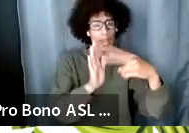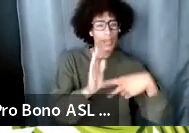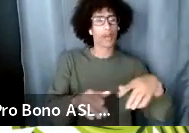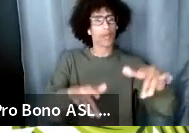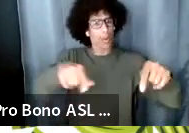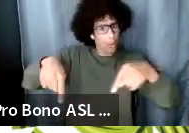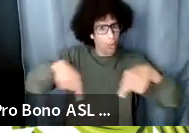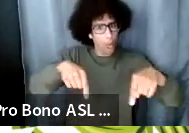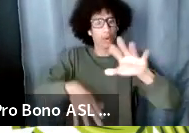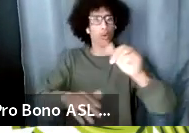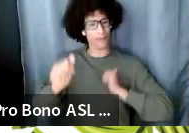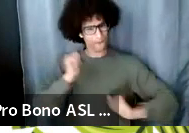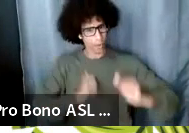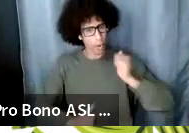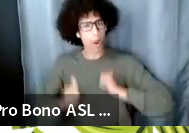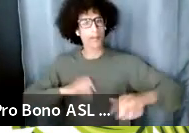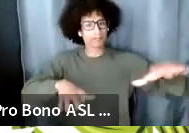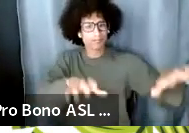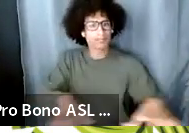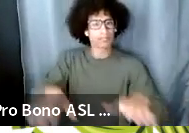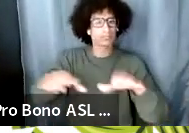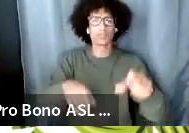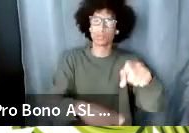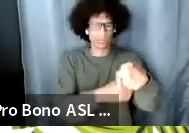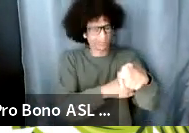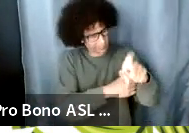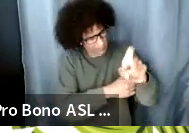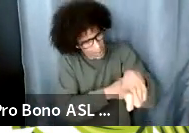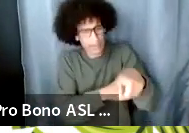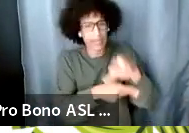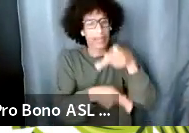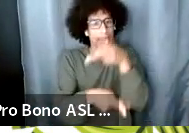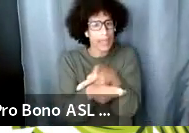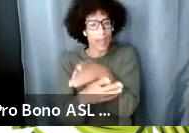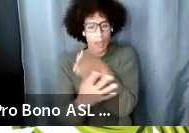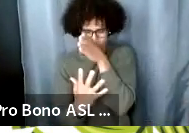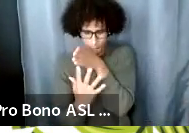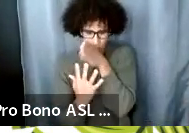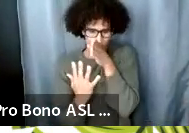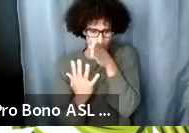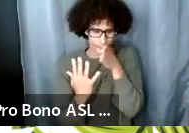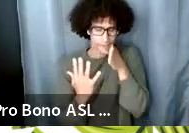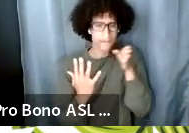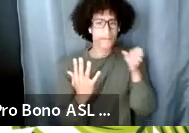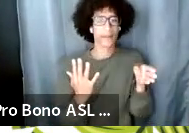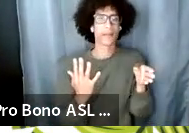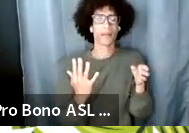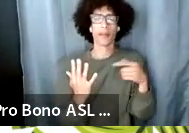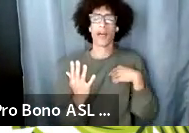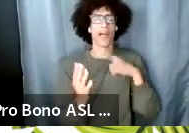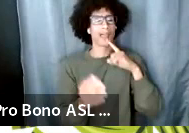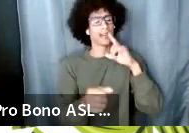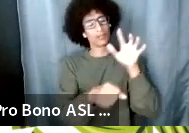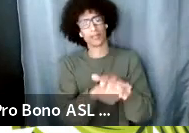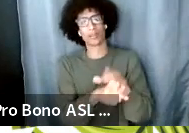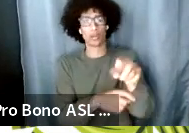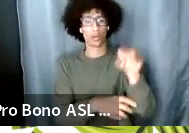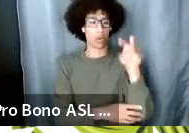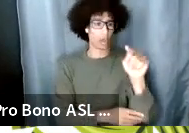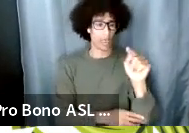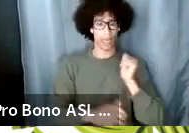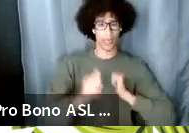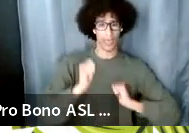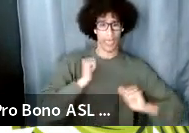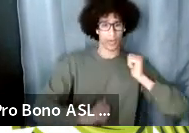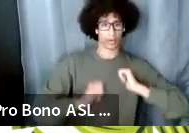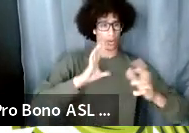you must keep an archive because i guarantee you when we when we look at the theatrical canon in 20 years